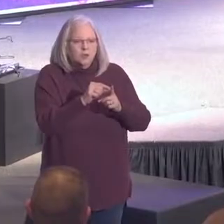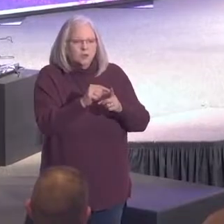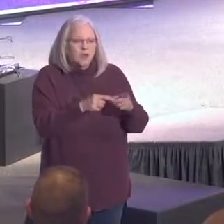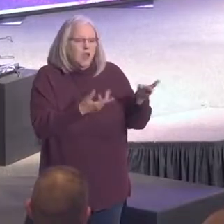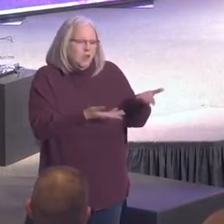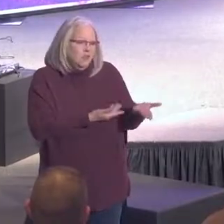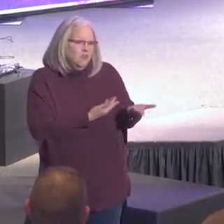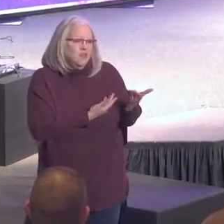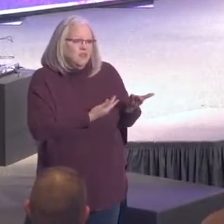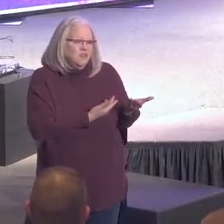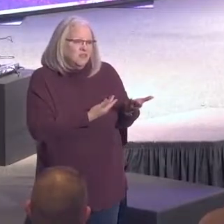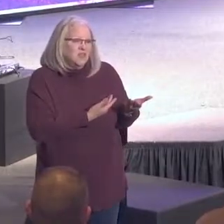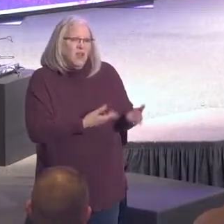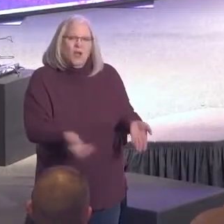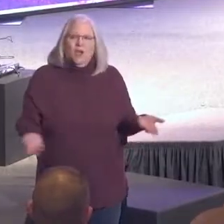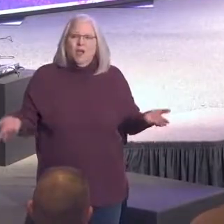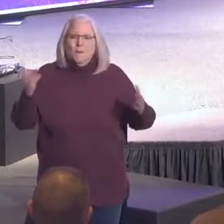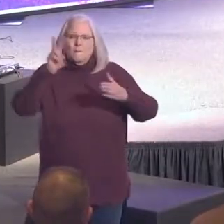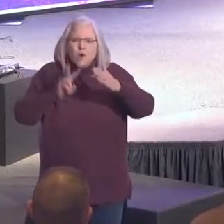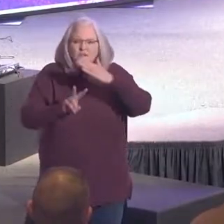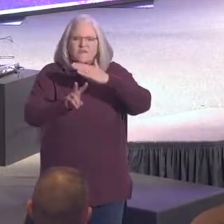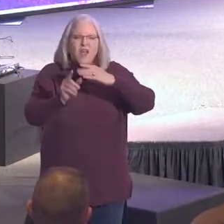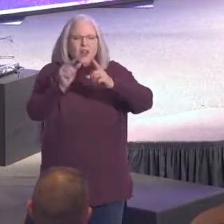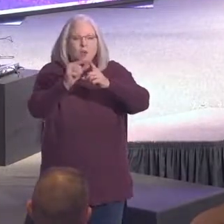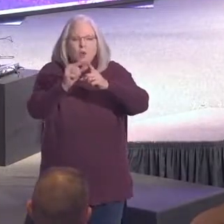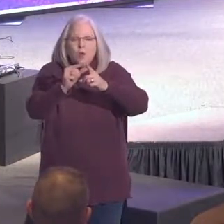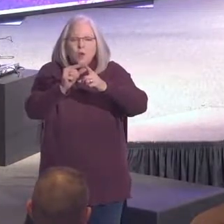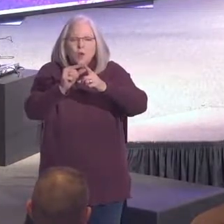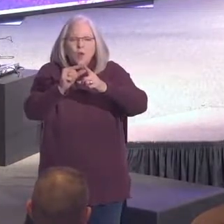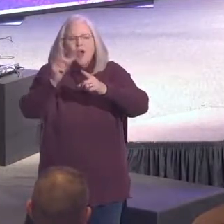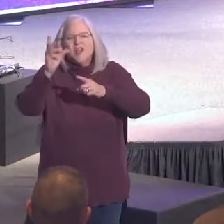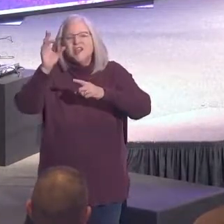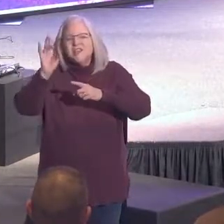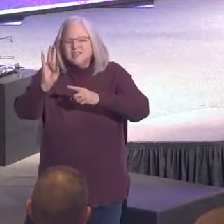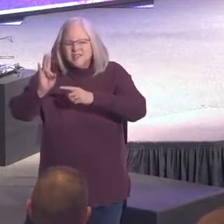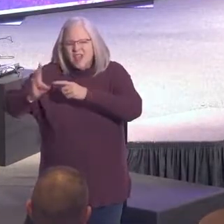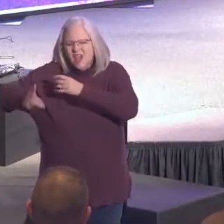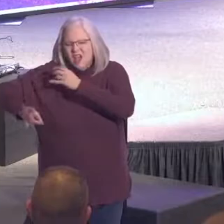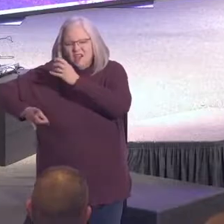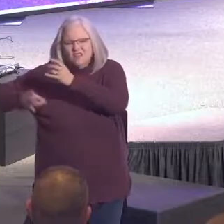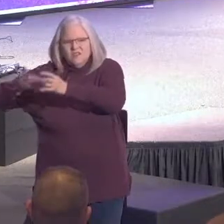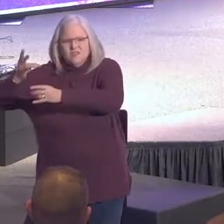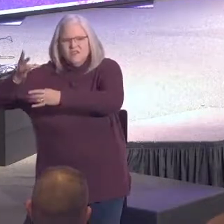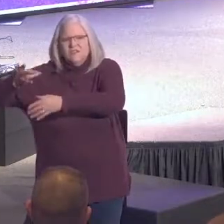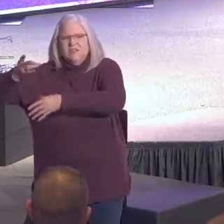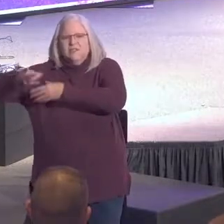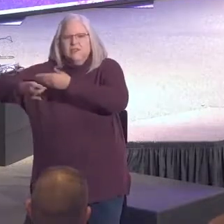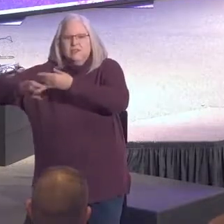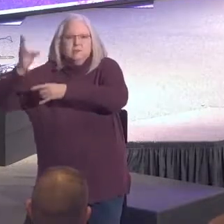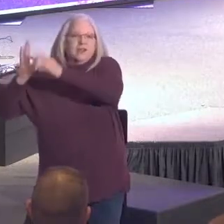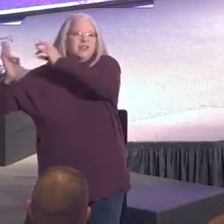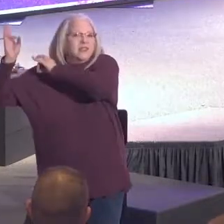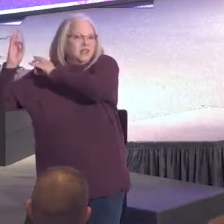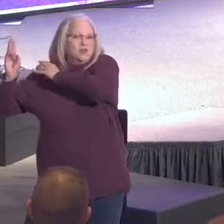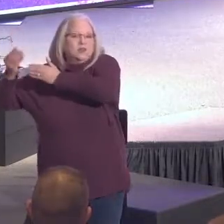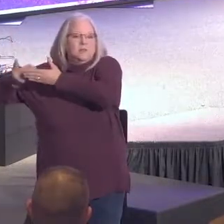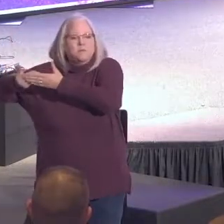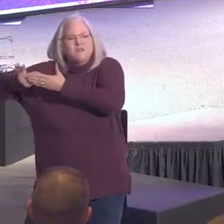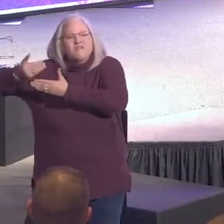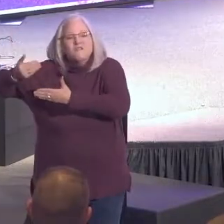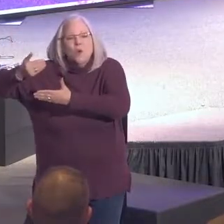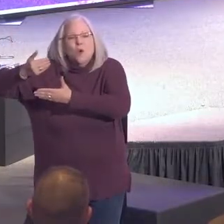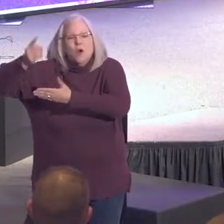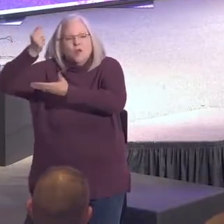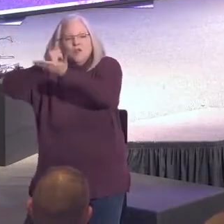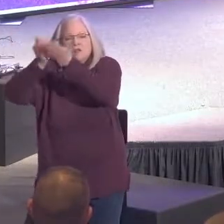actually a prophetic word from over seven centuries before the crucifixion, which is incredible because it